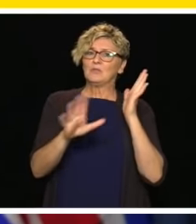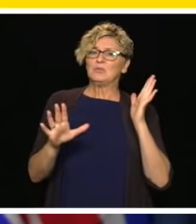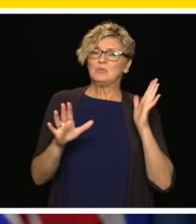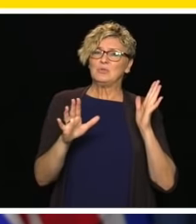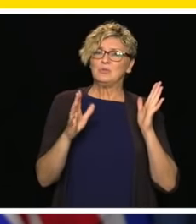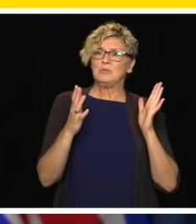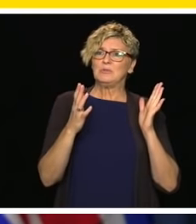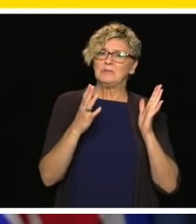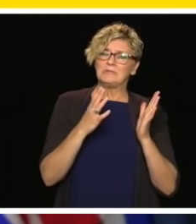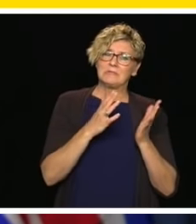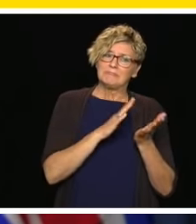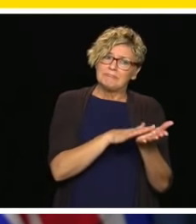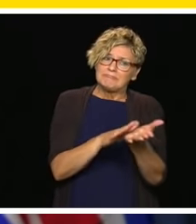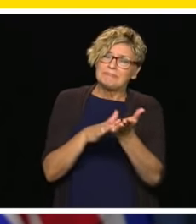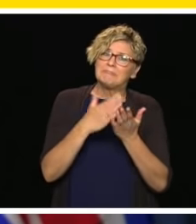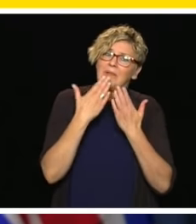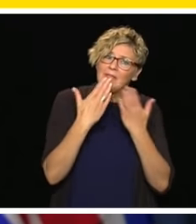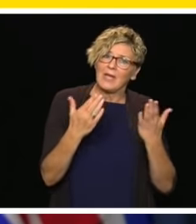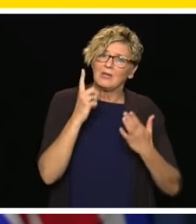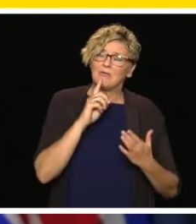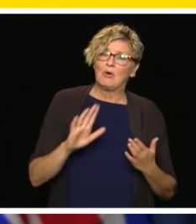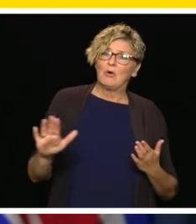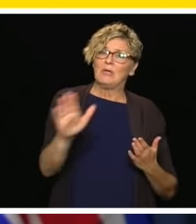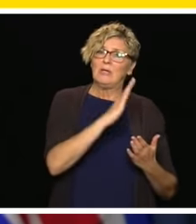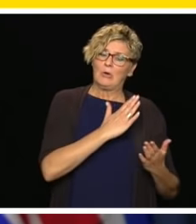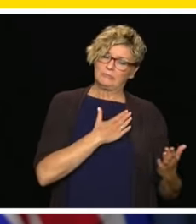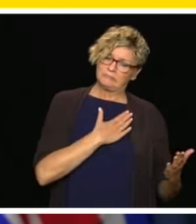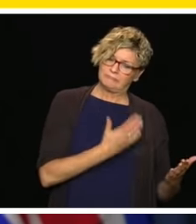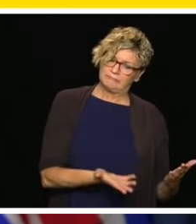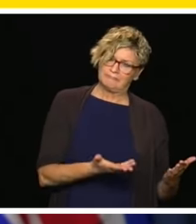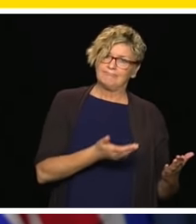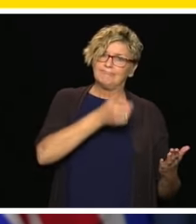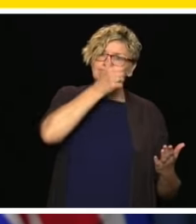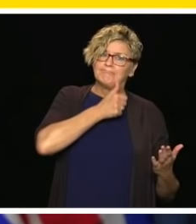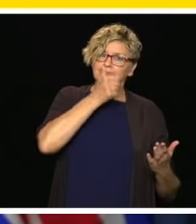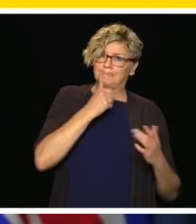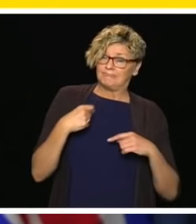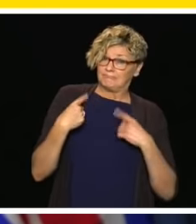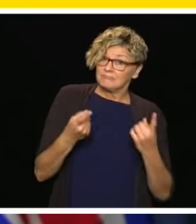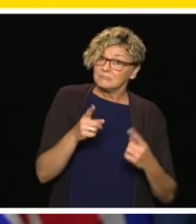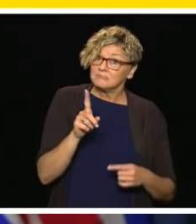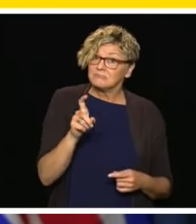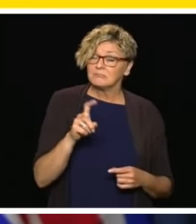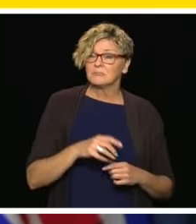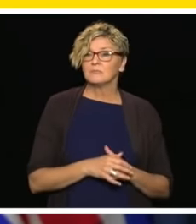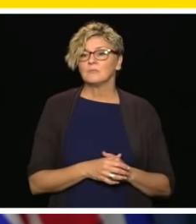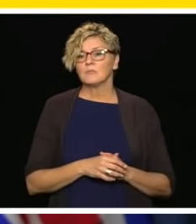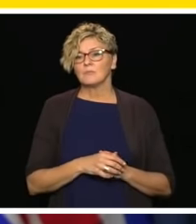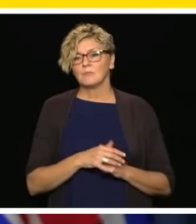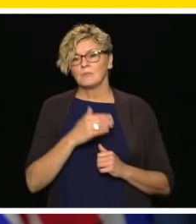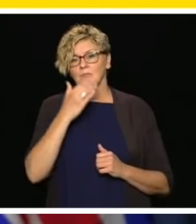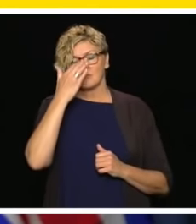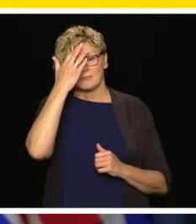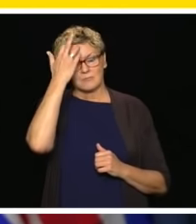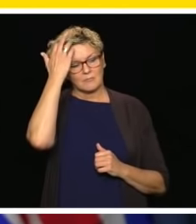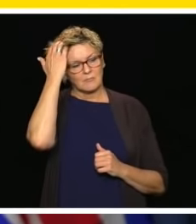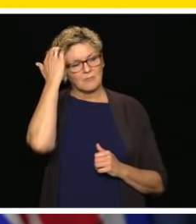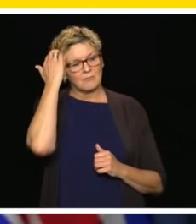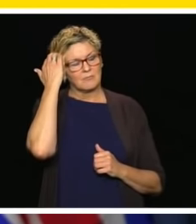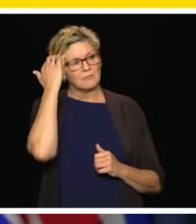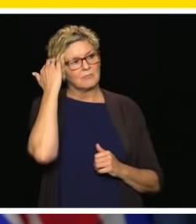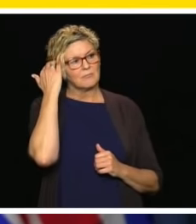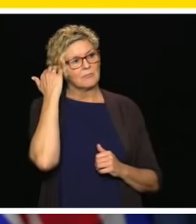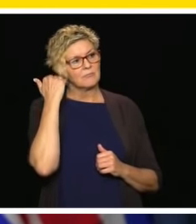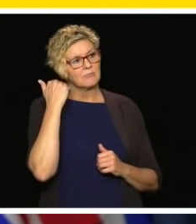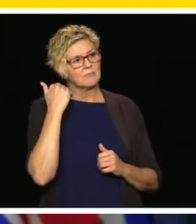I think all of our kids need to be commended for their resiliency. I appreciate what